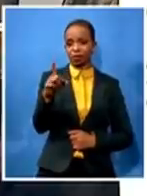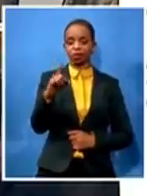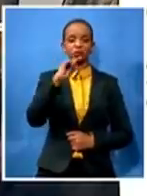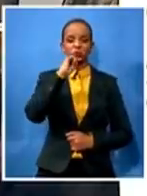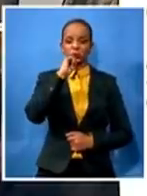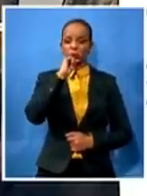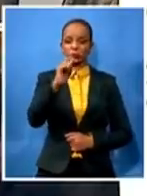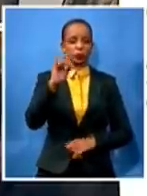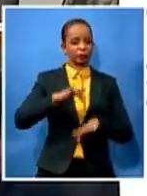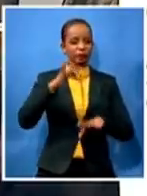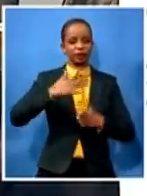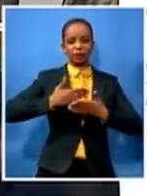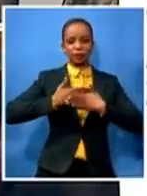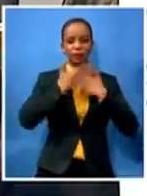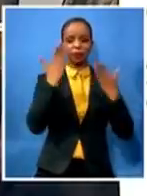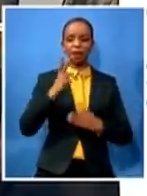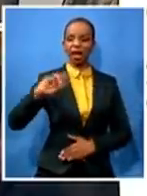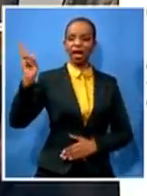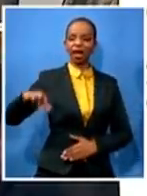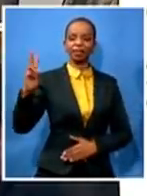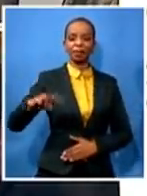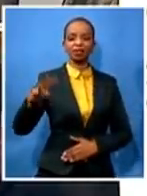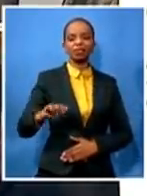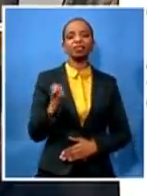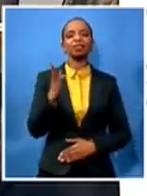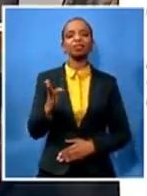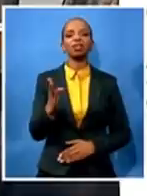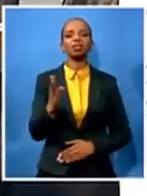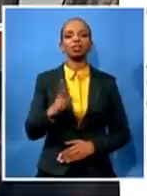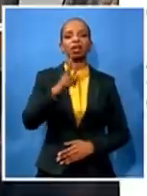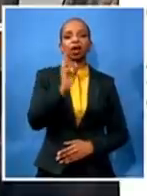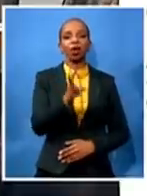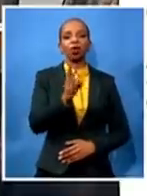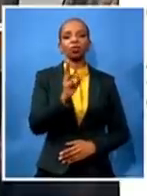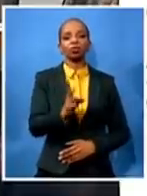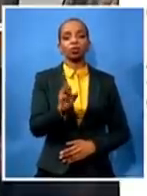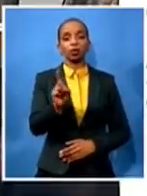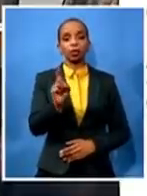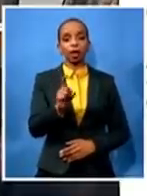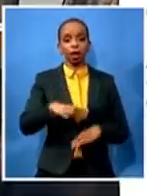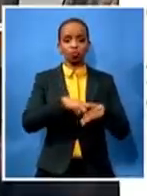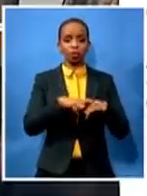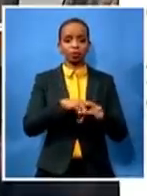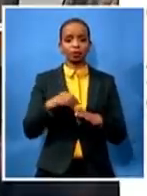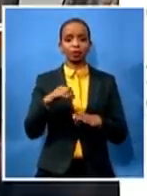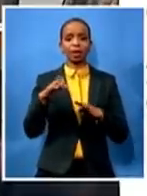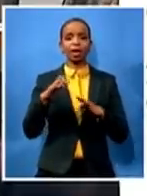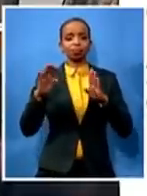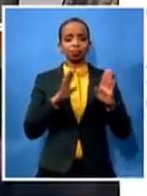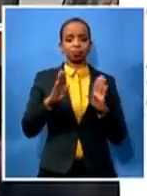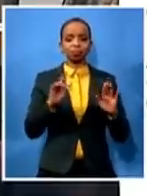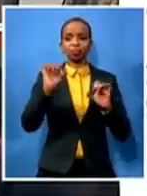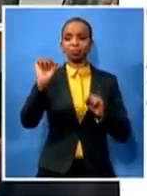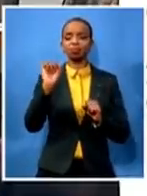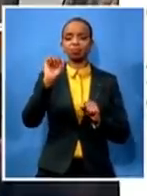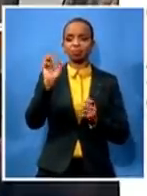chauvinistic and the self-confessed racist character of the person of mr akris in my serving